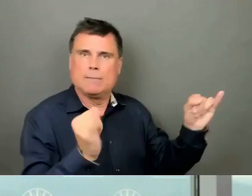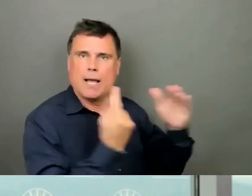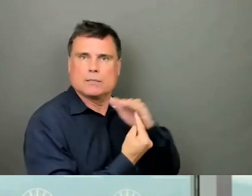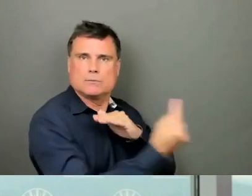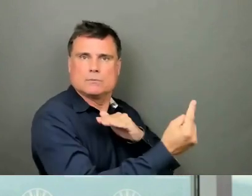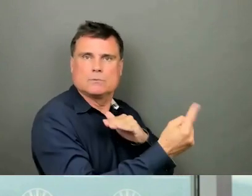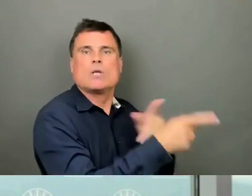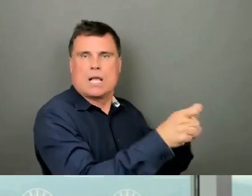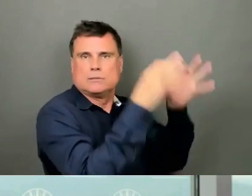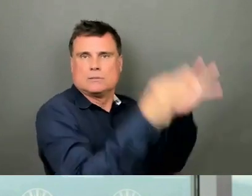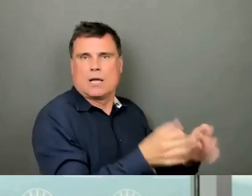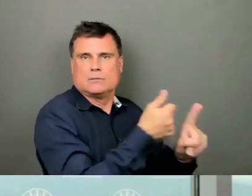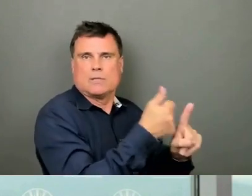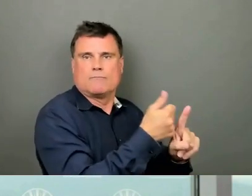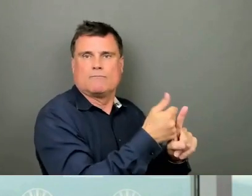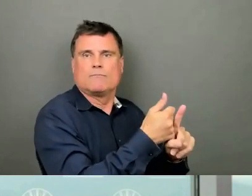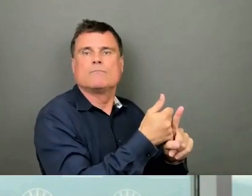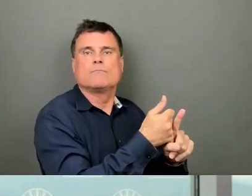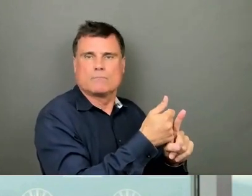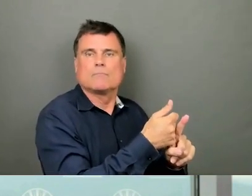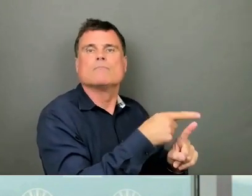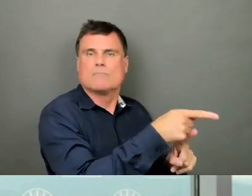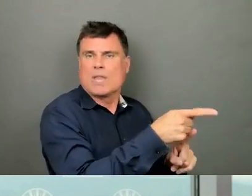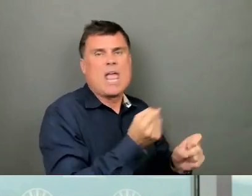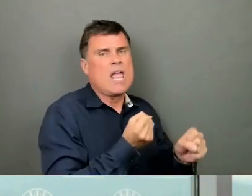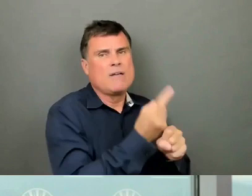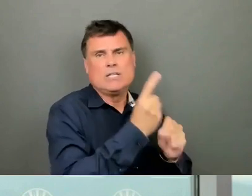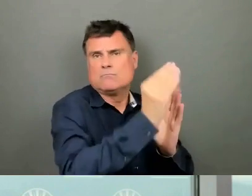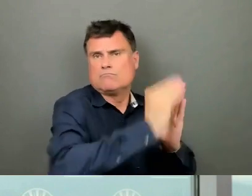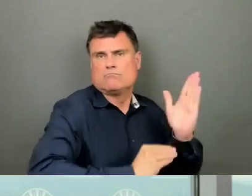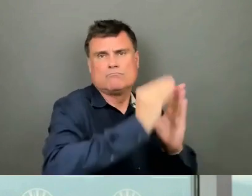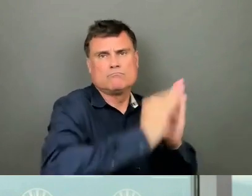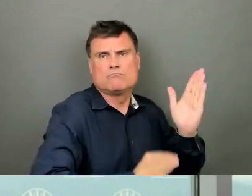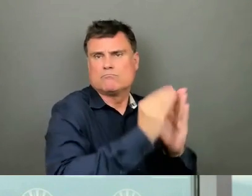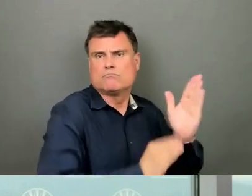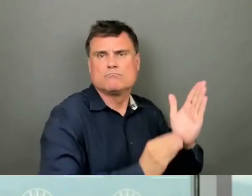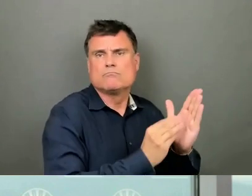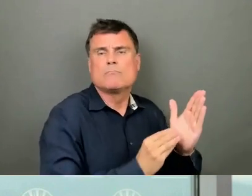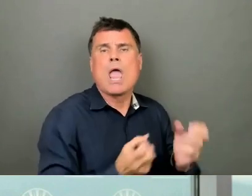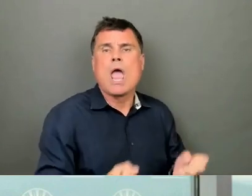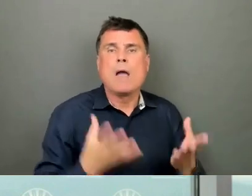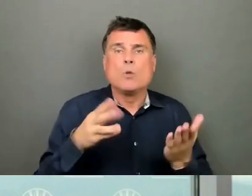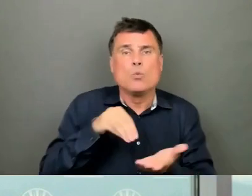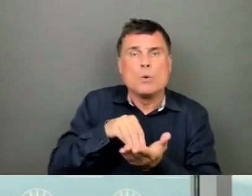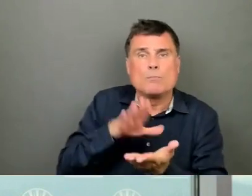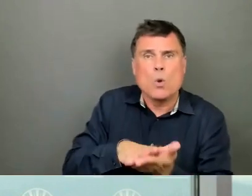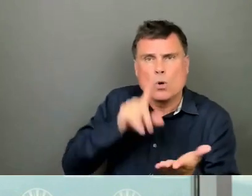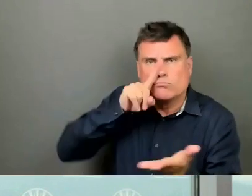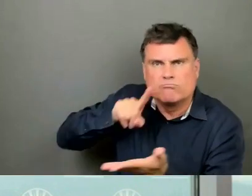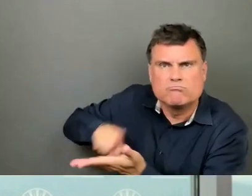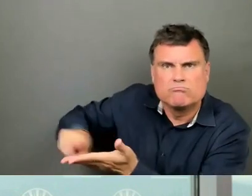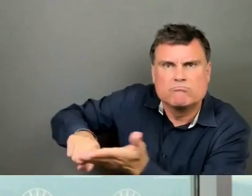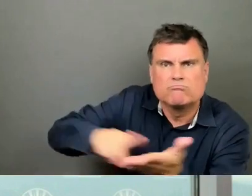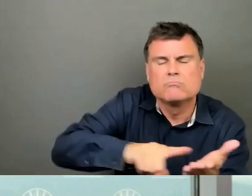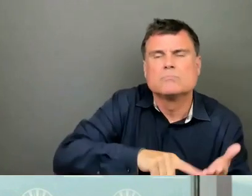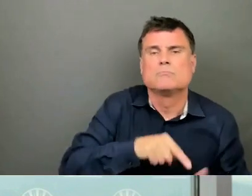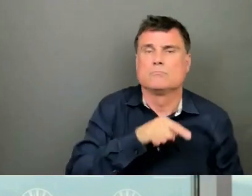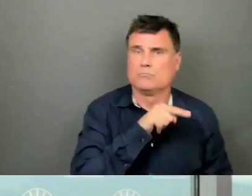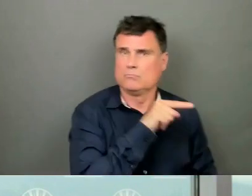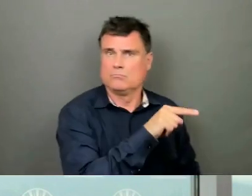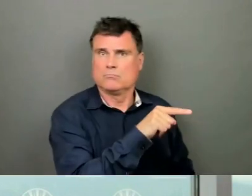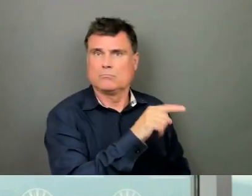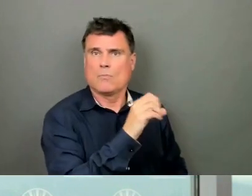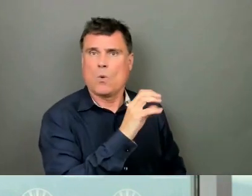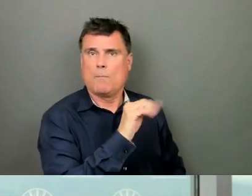The Ombudsperson provides annual reports about the number of complaints received, being investigated and so on, and the Ombudsperson does have the